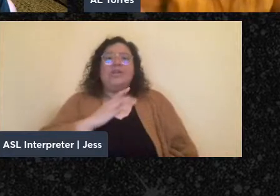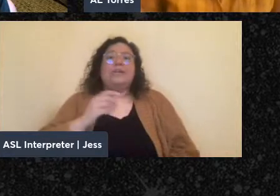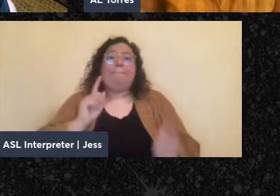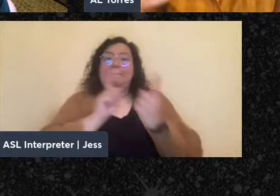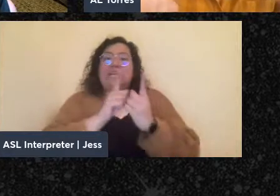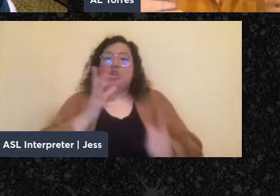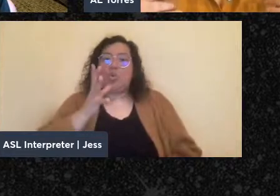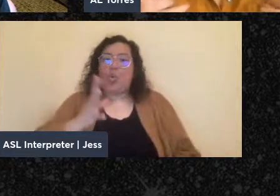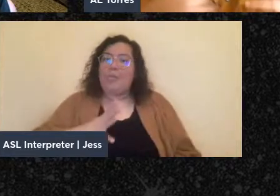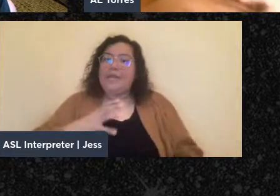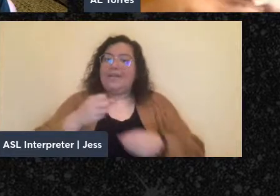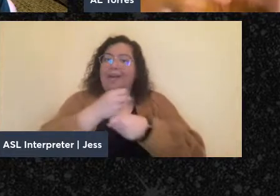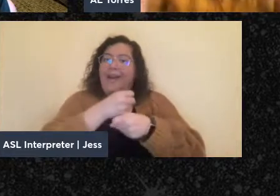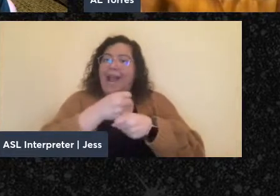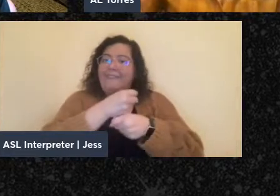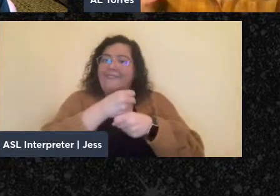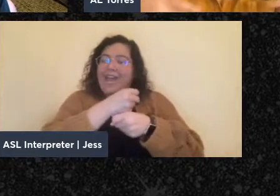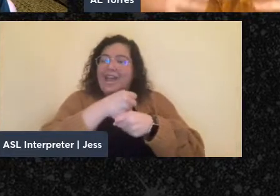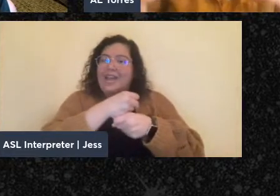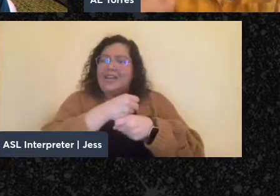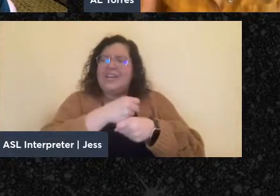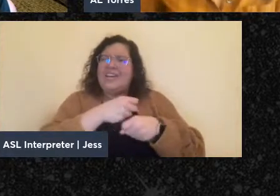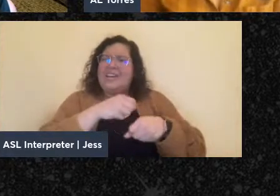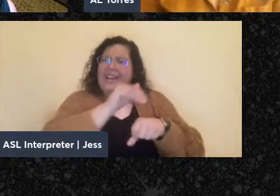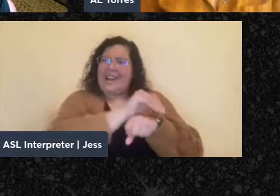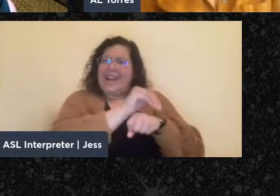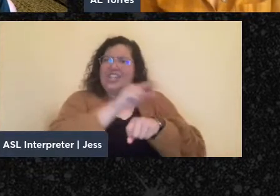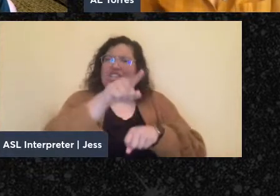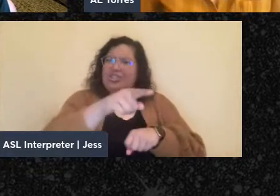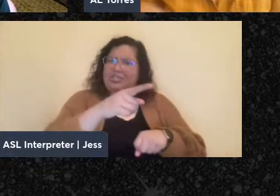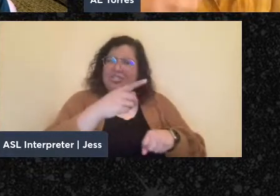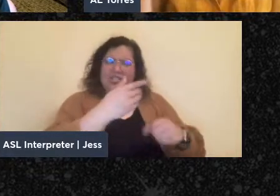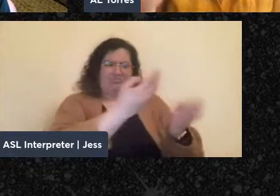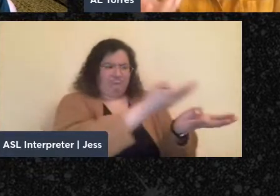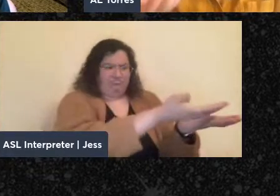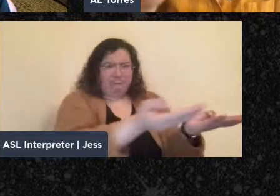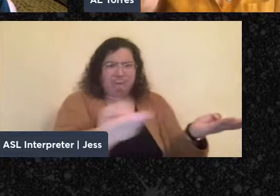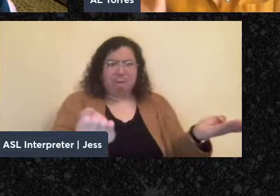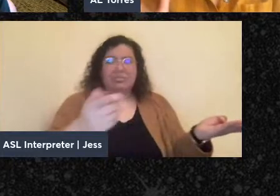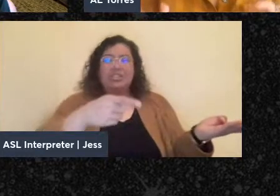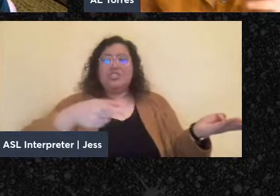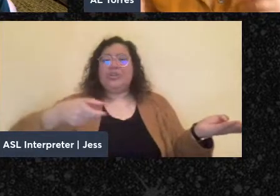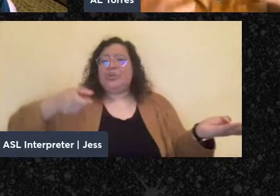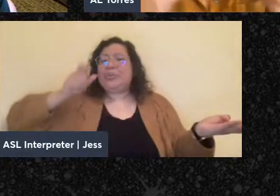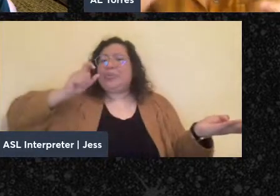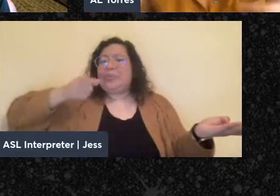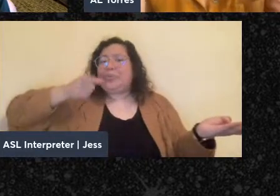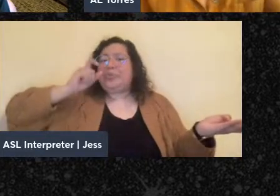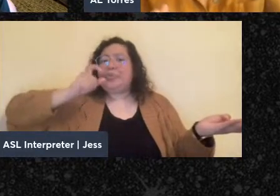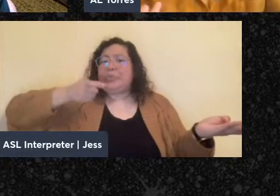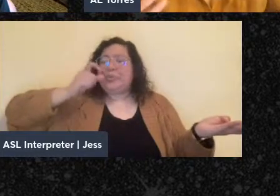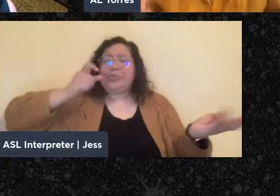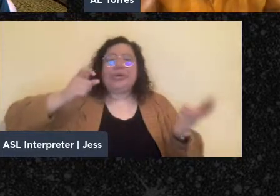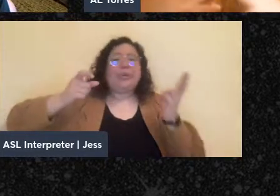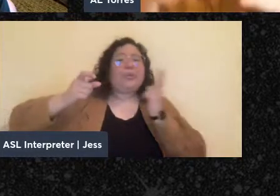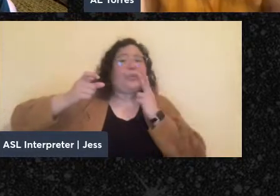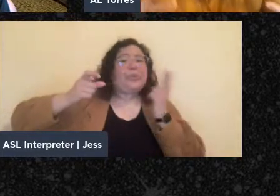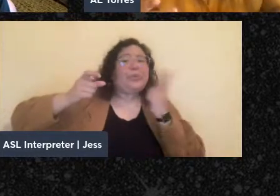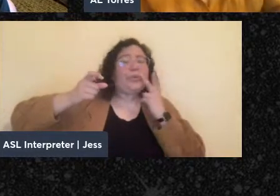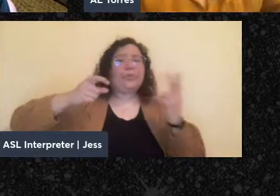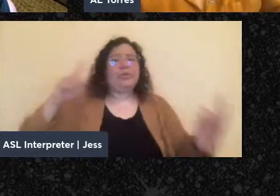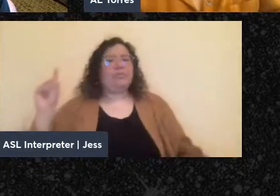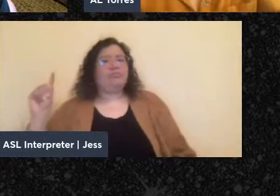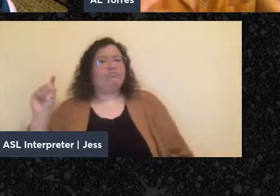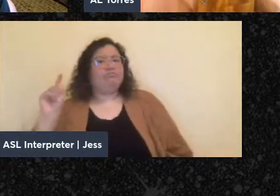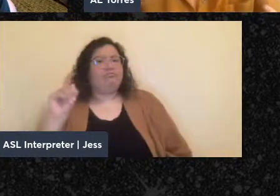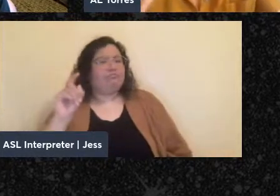he sees her sitting there at night surrounded by pamphlets and she's drinking schnapps out of a soup tureen and smoking a cigar. And he has